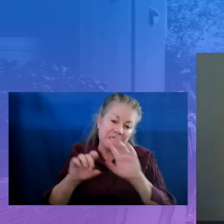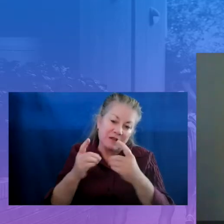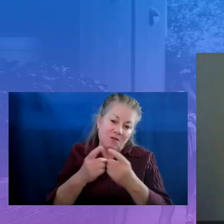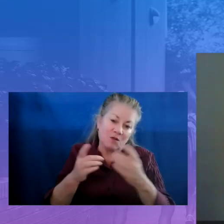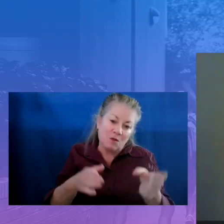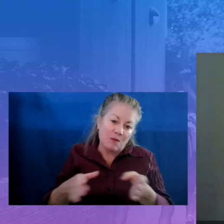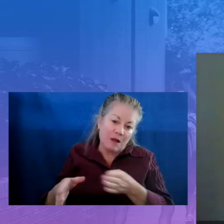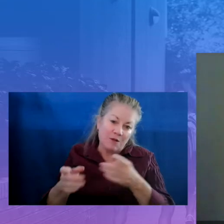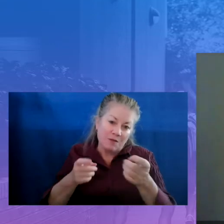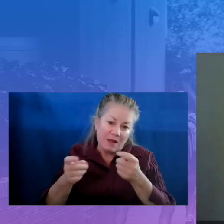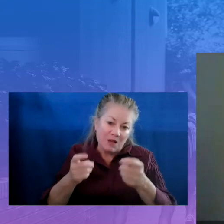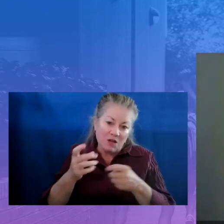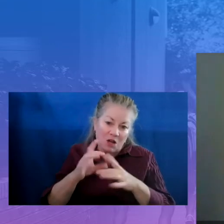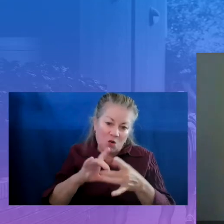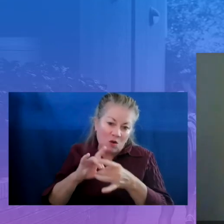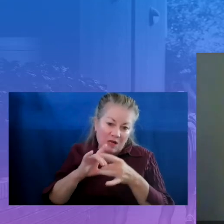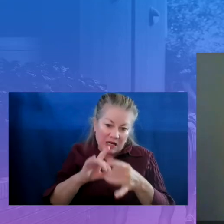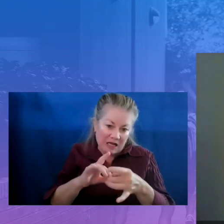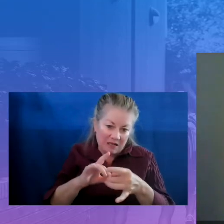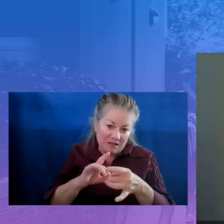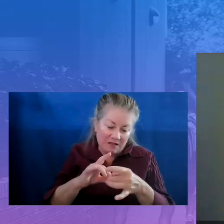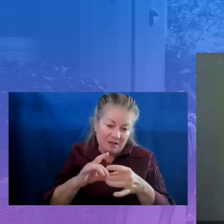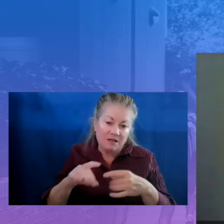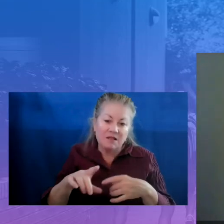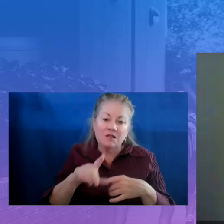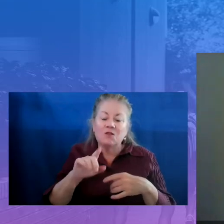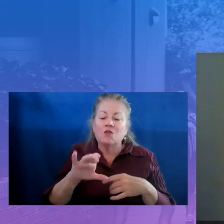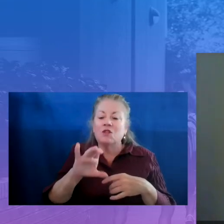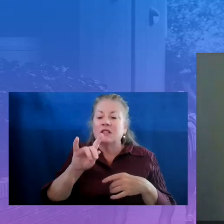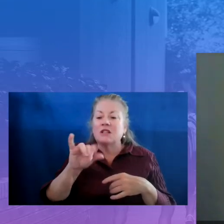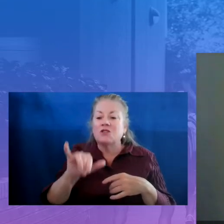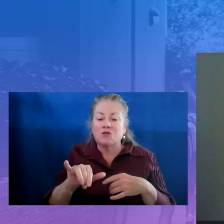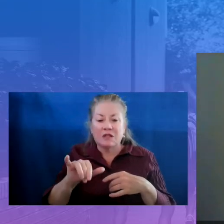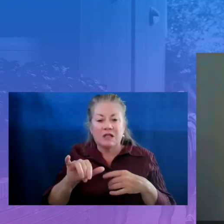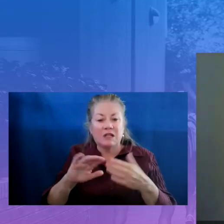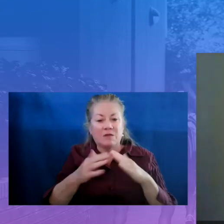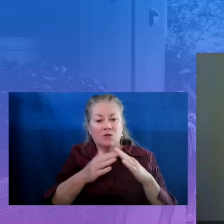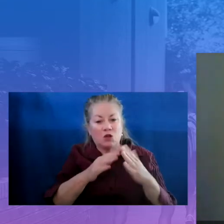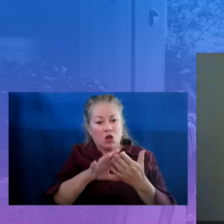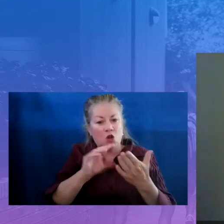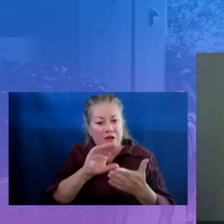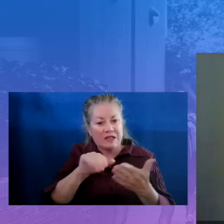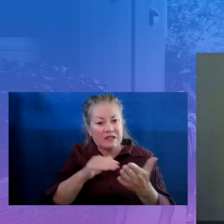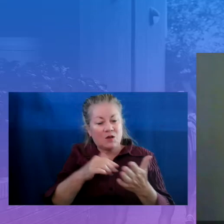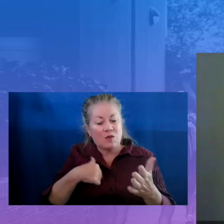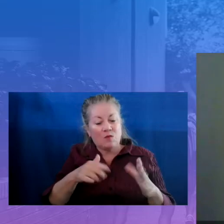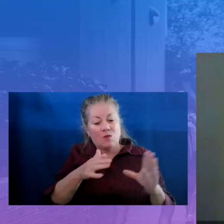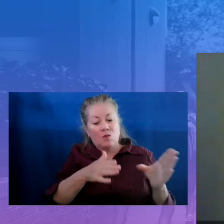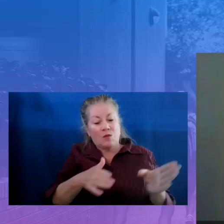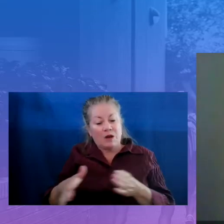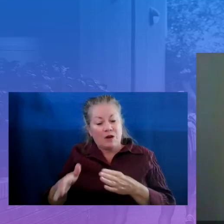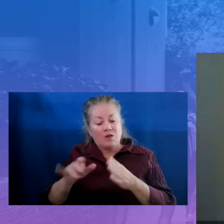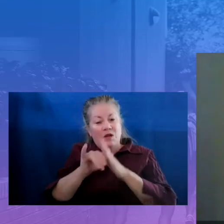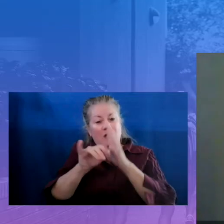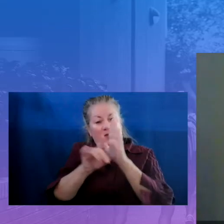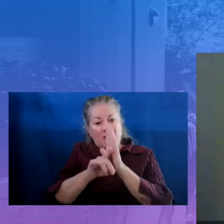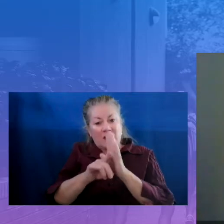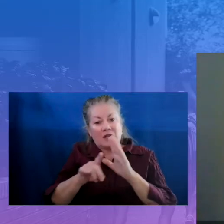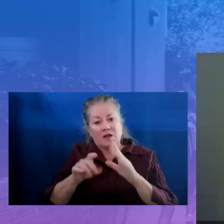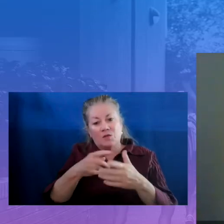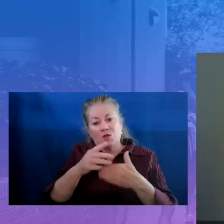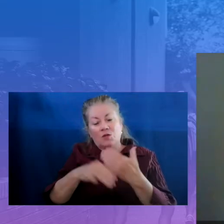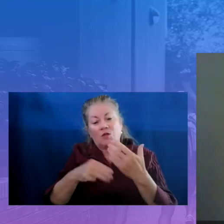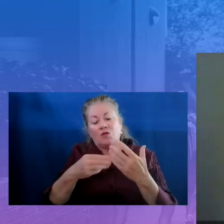21st Century Community Learning Centers, we were preparing to identify programs across the state, provide professional